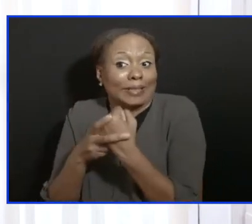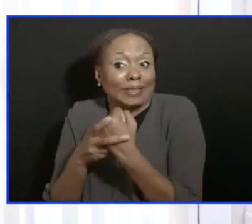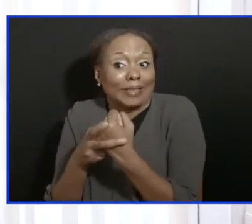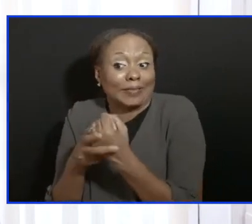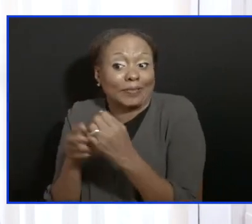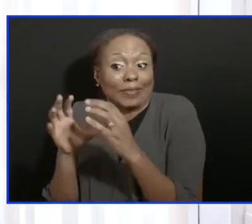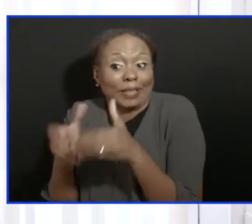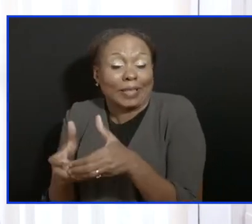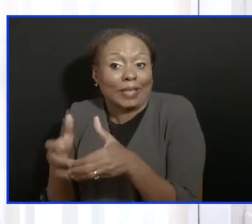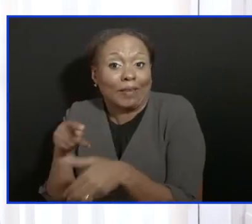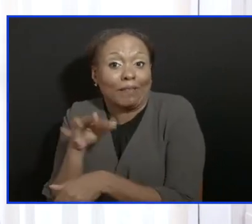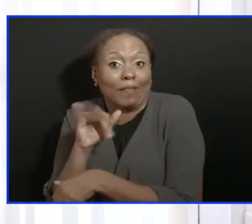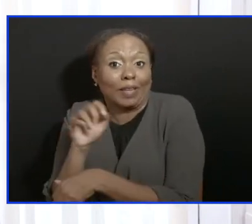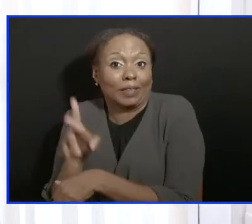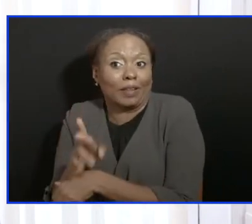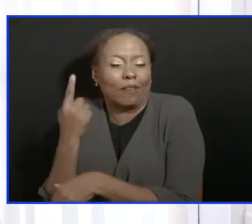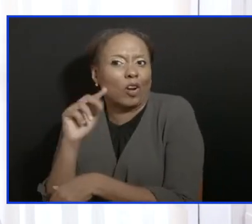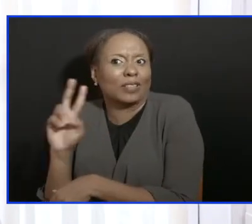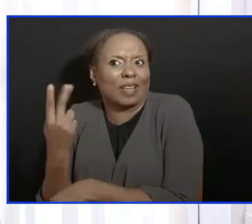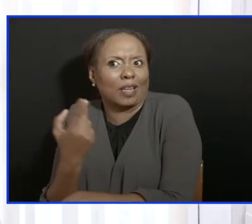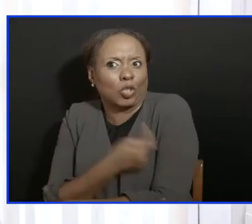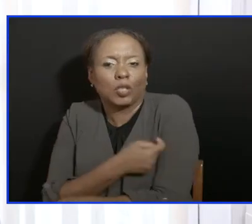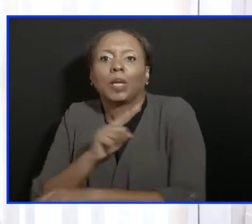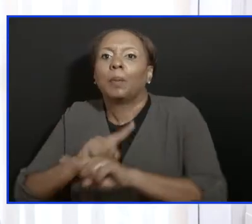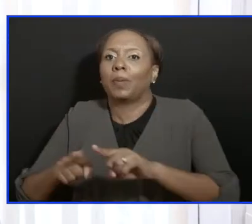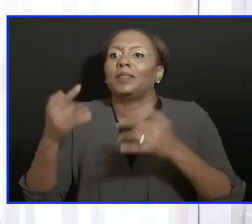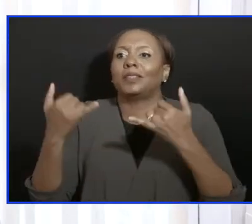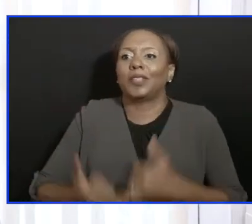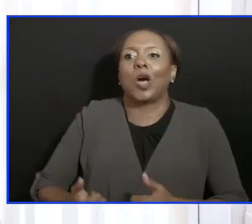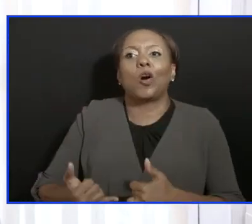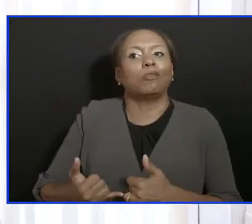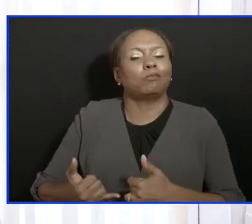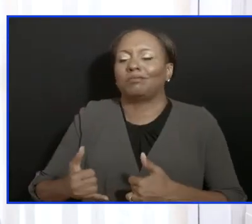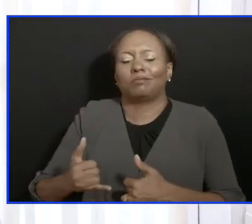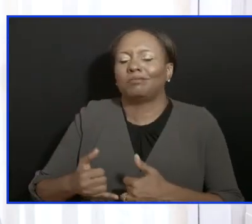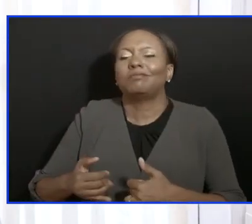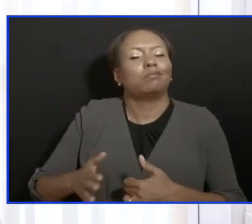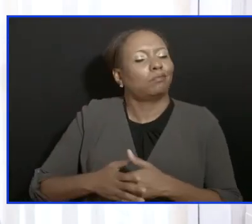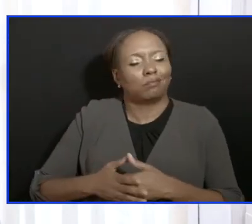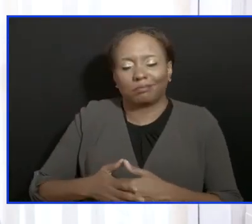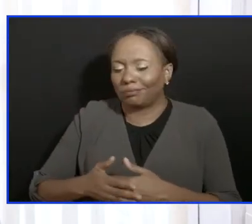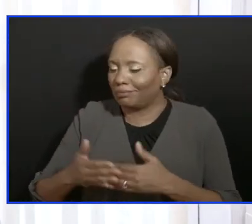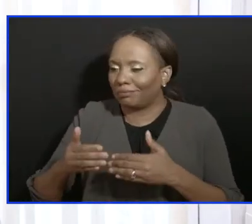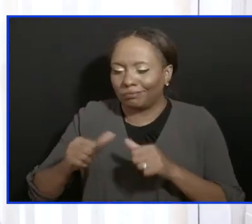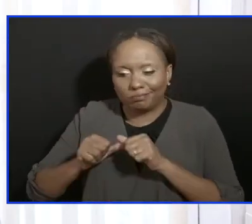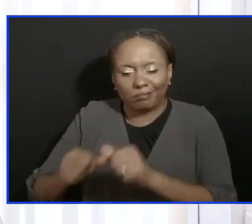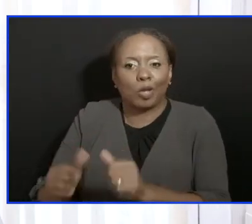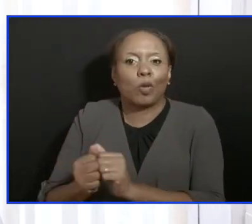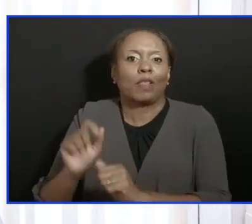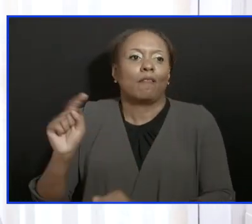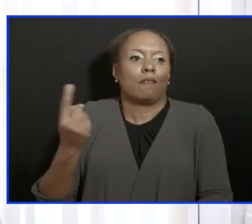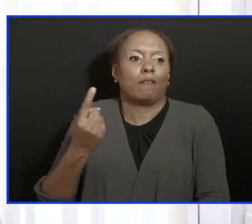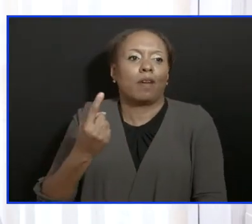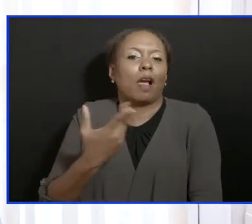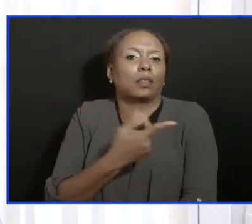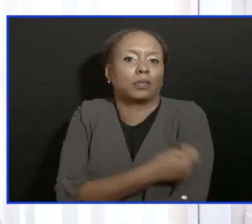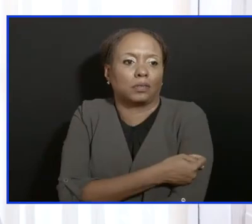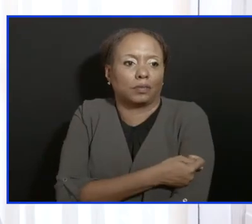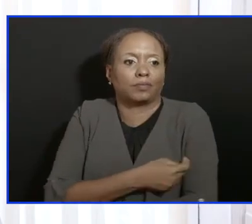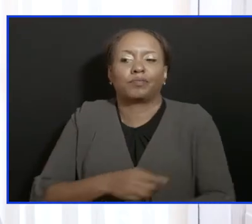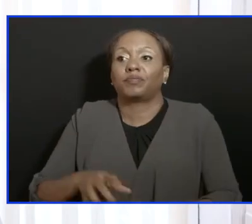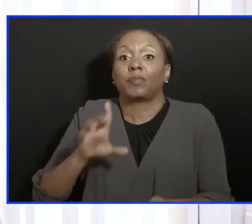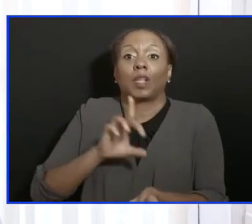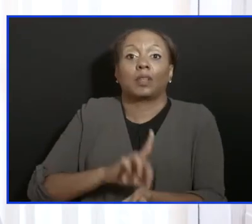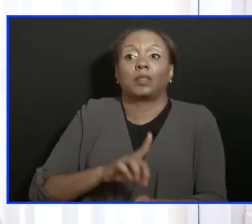70,000 additional vaccines come. So, believe you me, we are in a good position there. Dr. Ferdinand has already